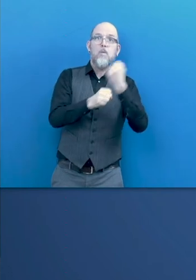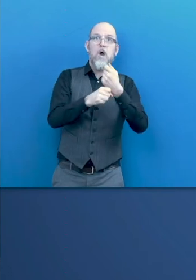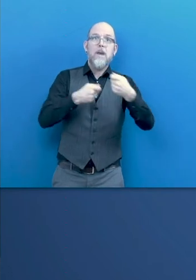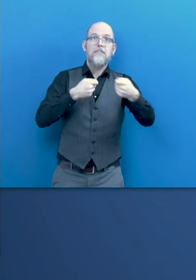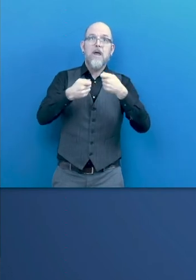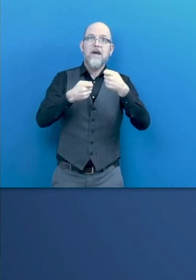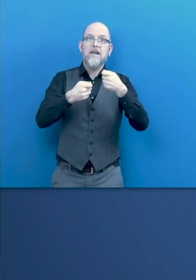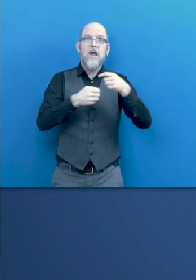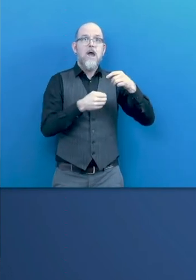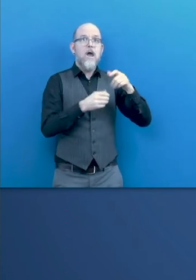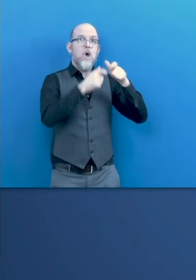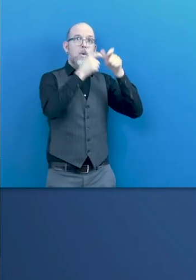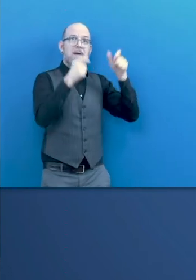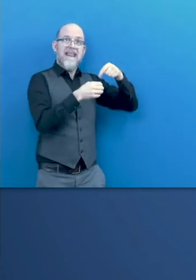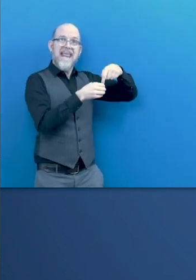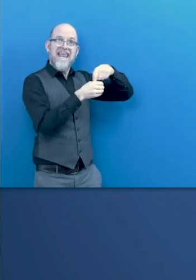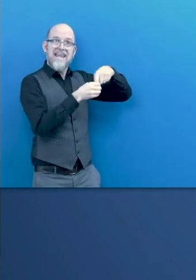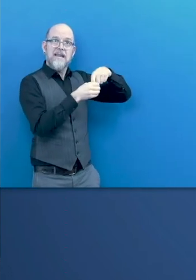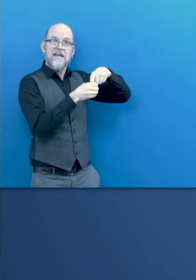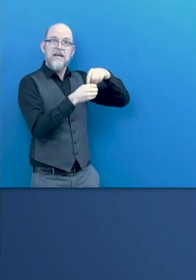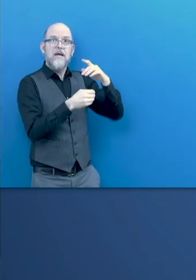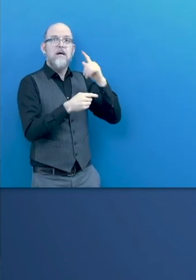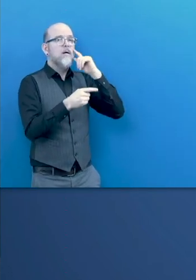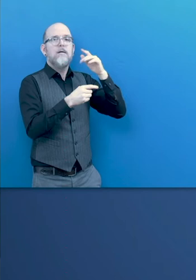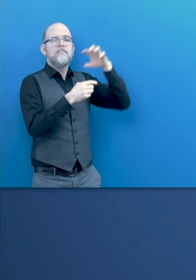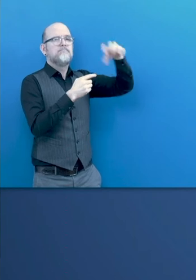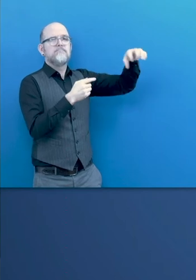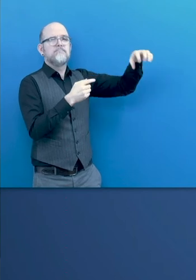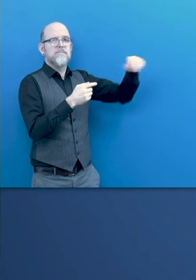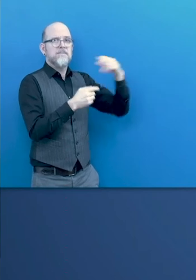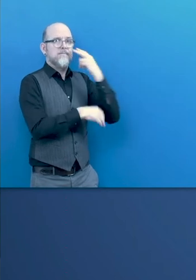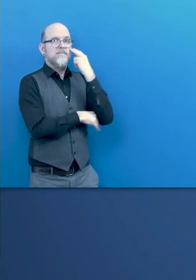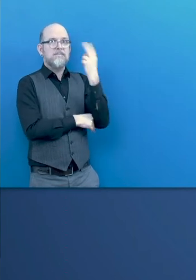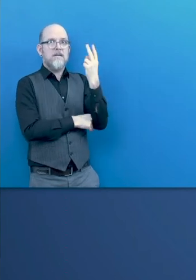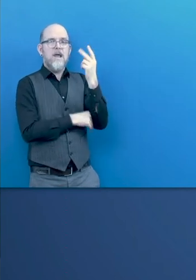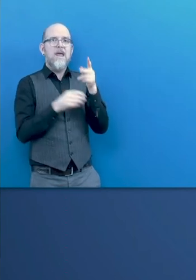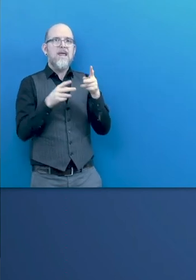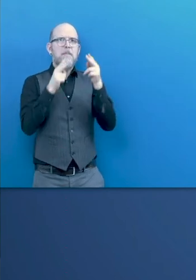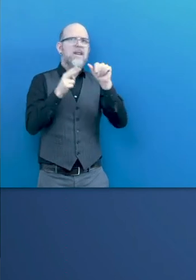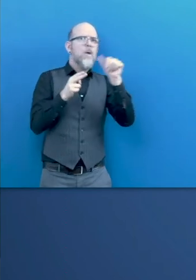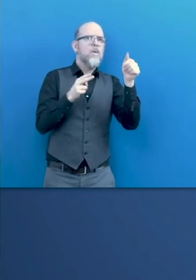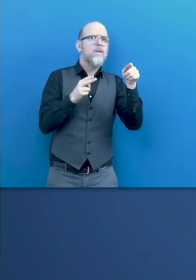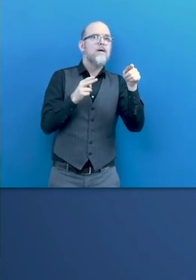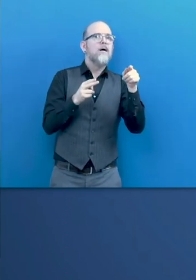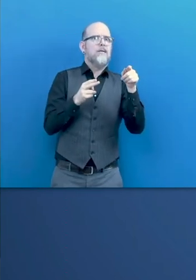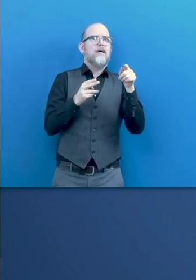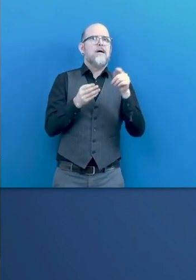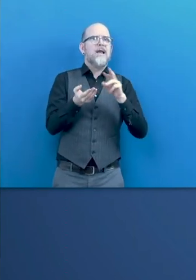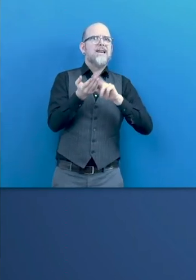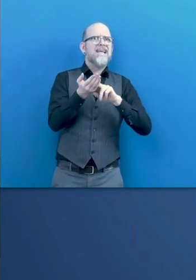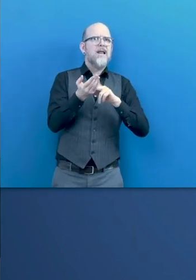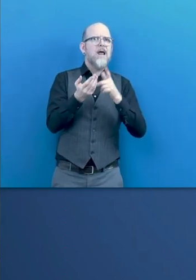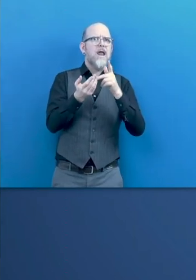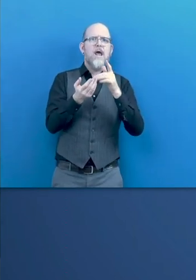In this chapter, the four main impacts of the technological revolution in the world of work is discussed, as well as the